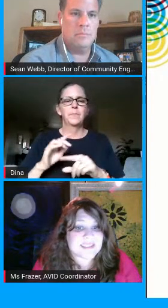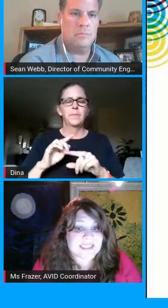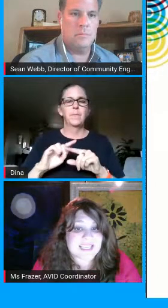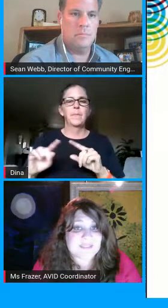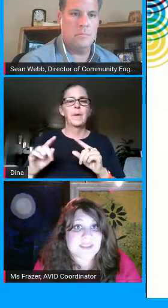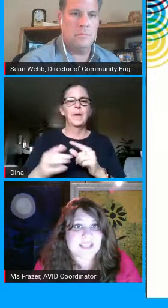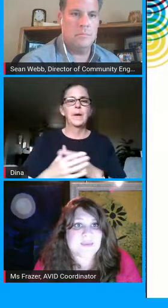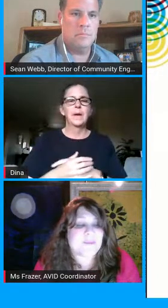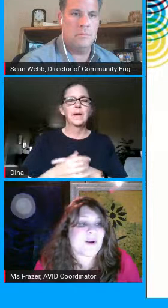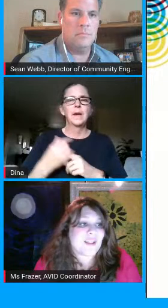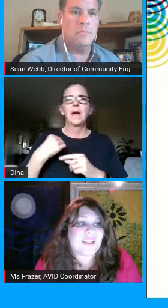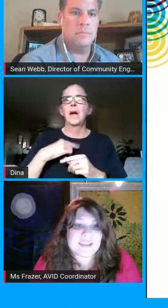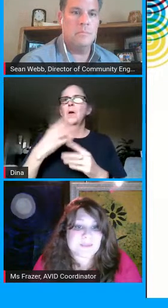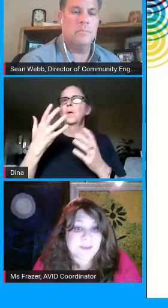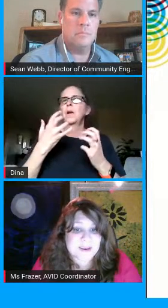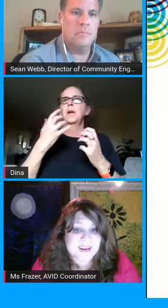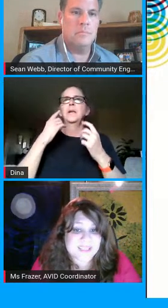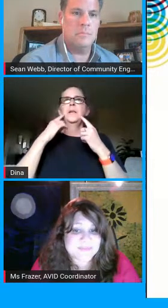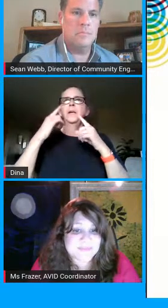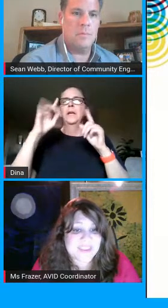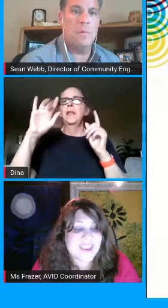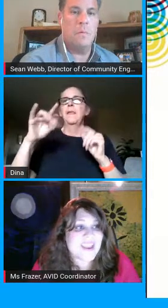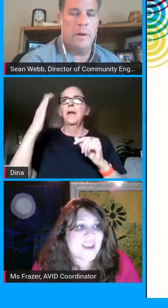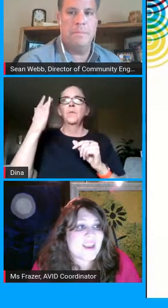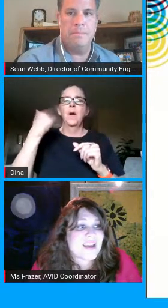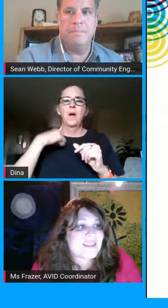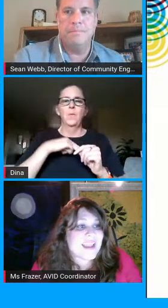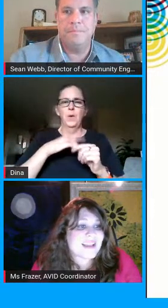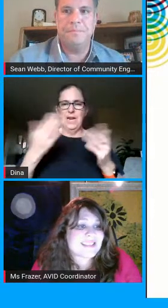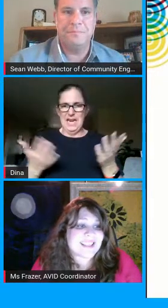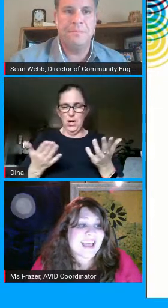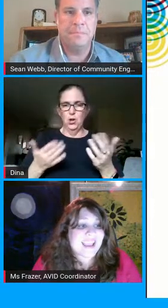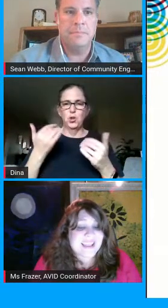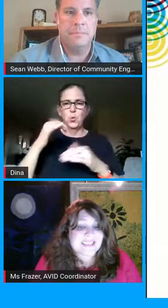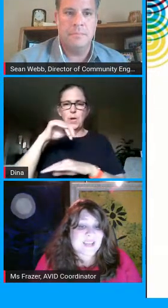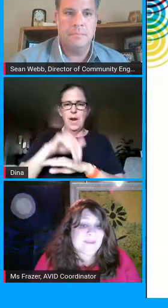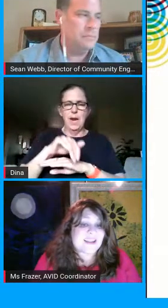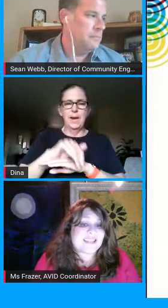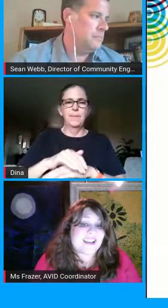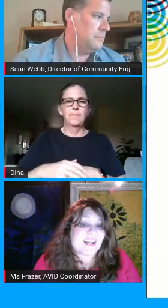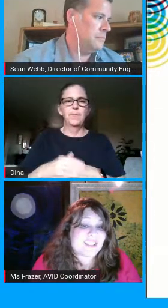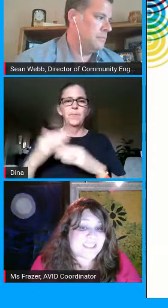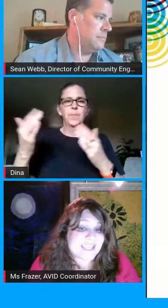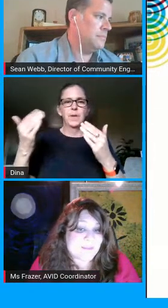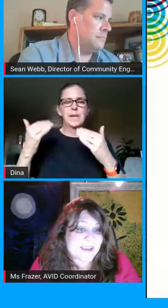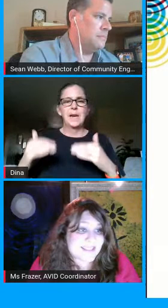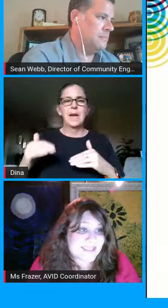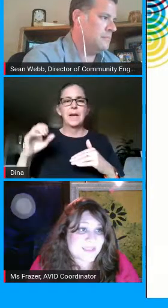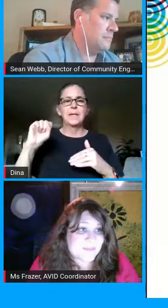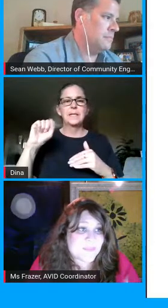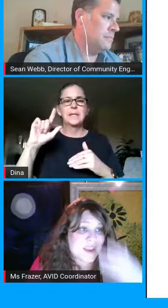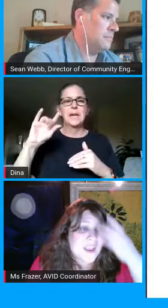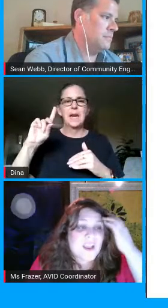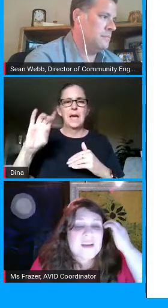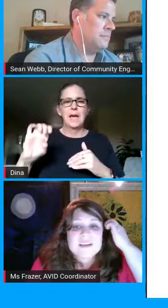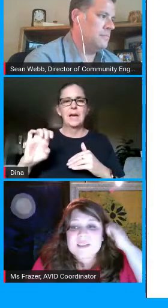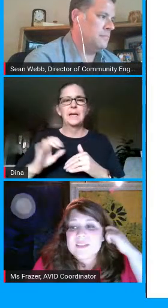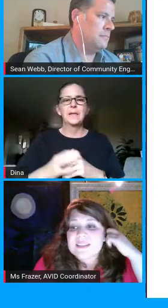making our students successful that's why we're all on this webinar the next slide is going to be on technology tidbits